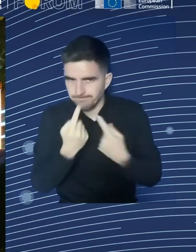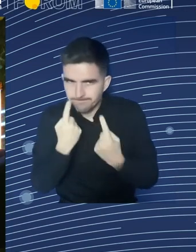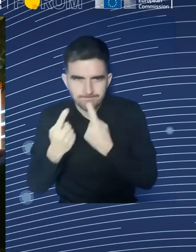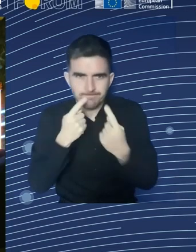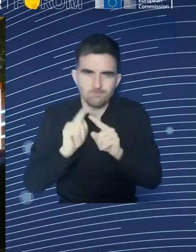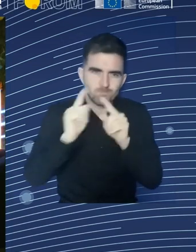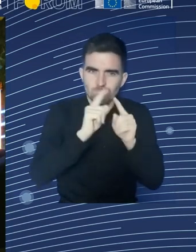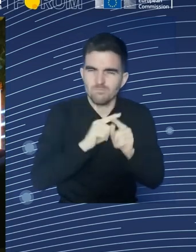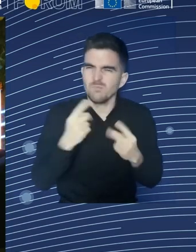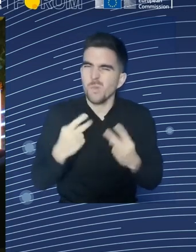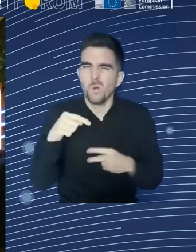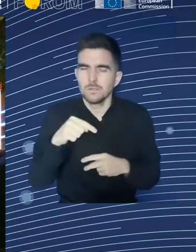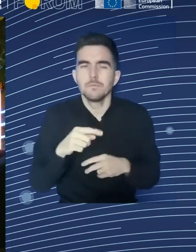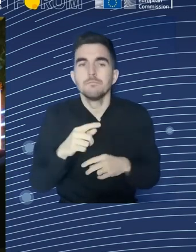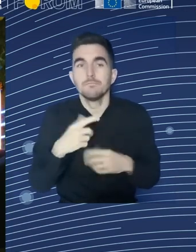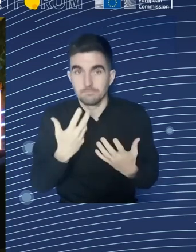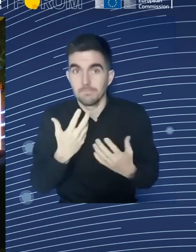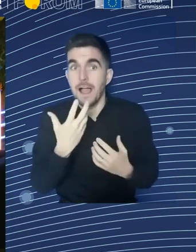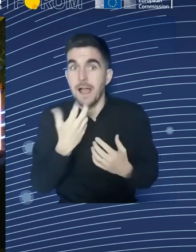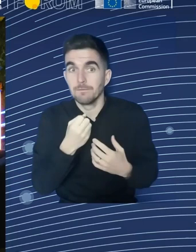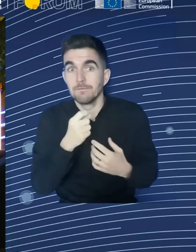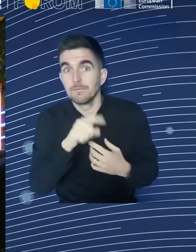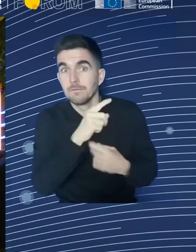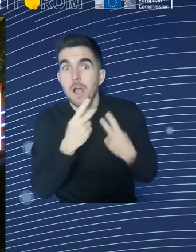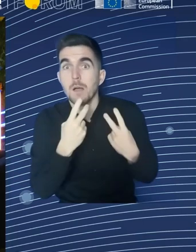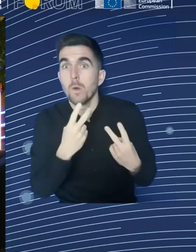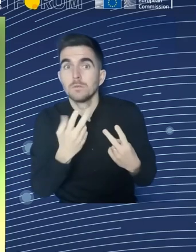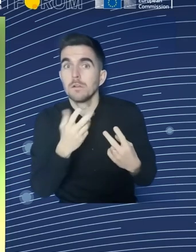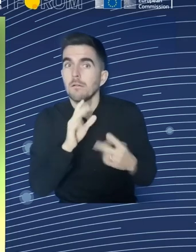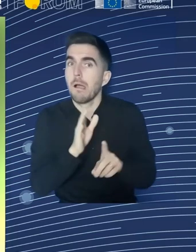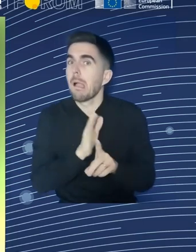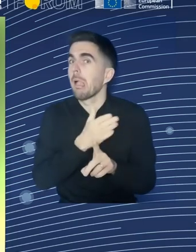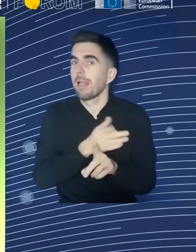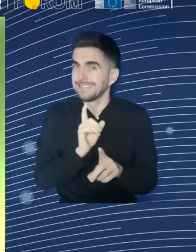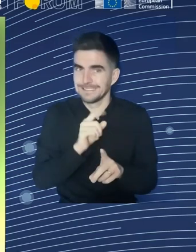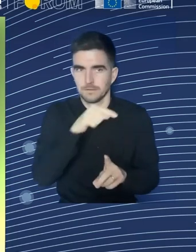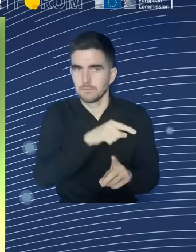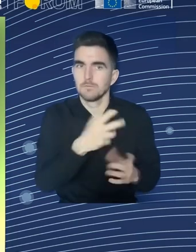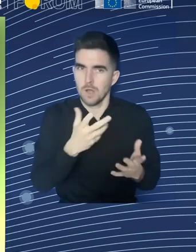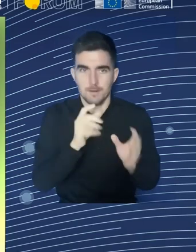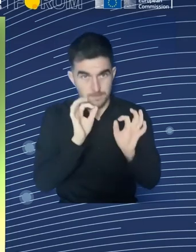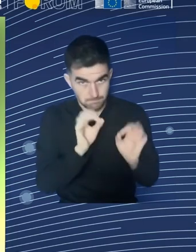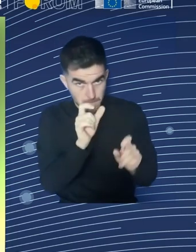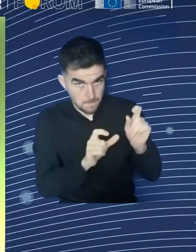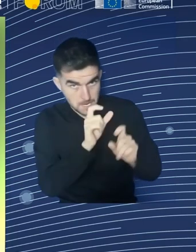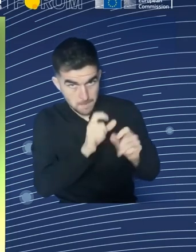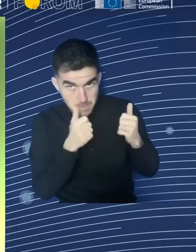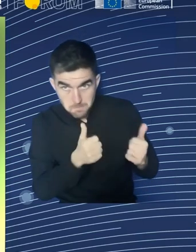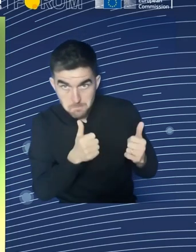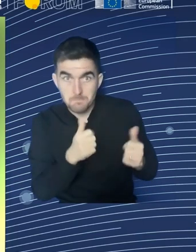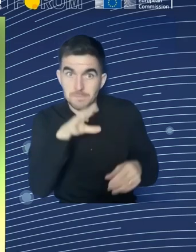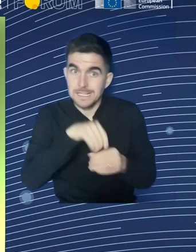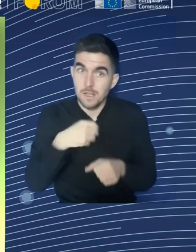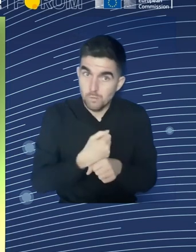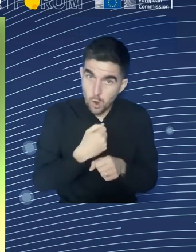but also the balance between private life and professional life. So there is a room, I think, for improvement or